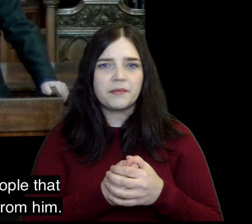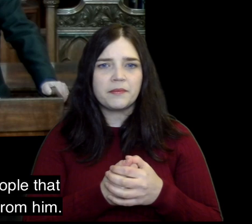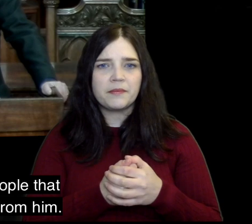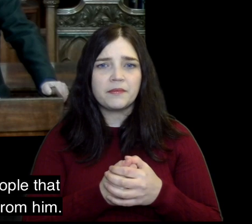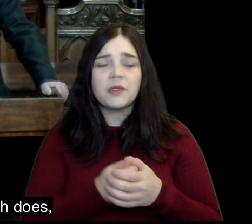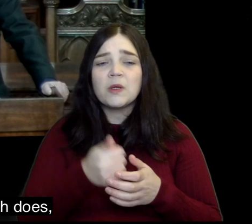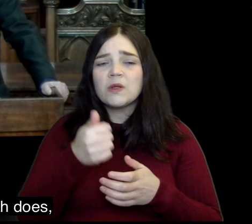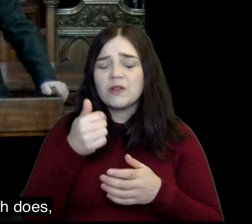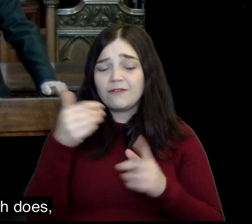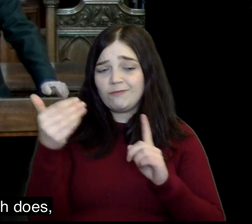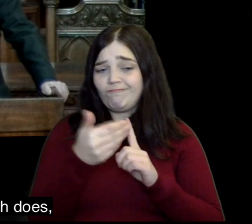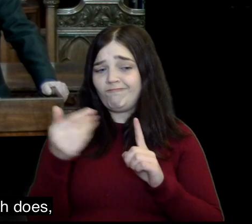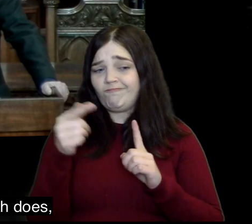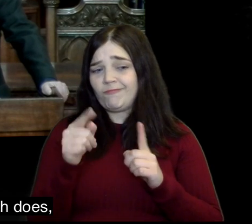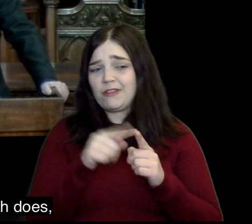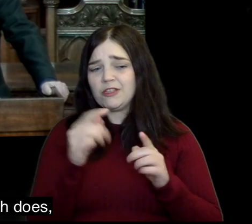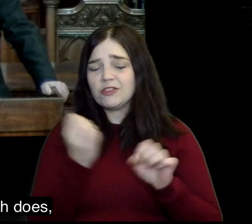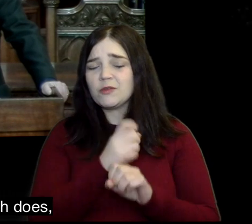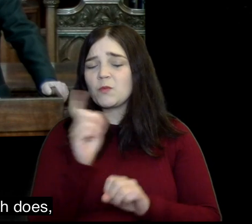so far away from him